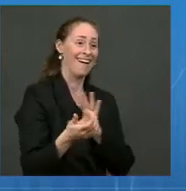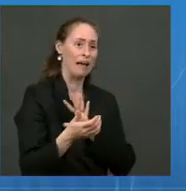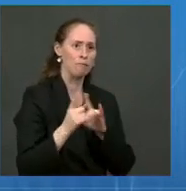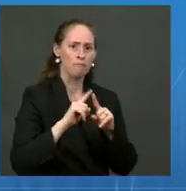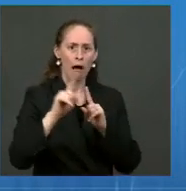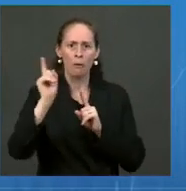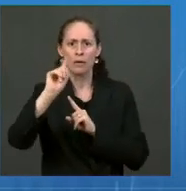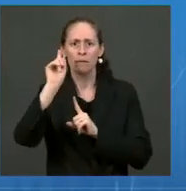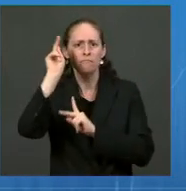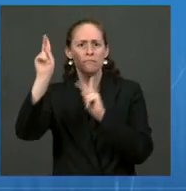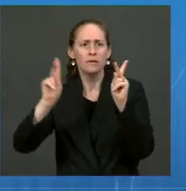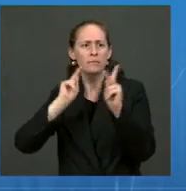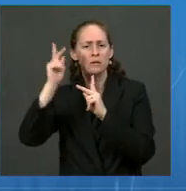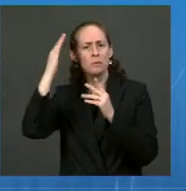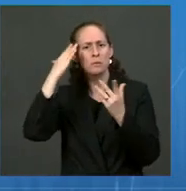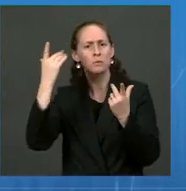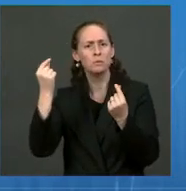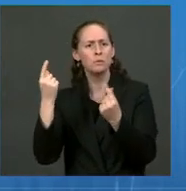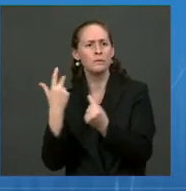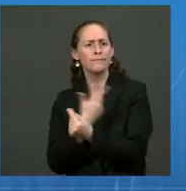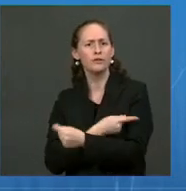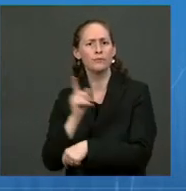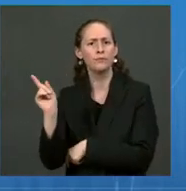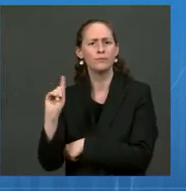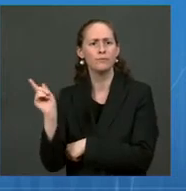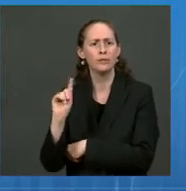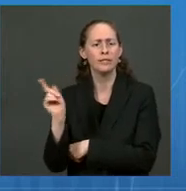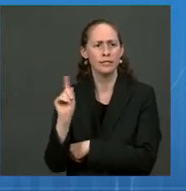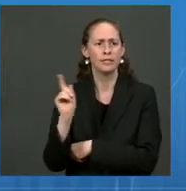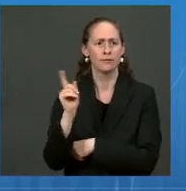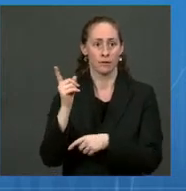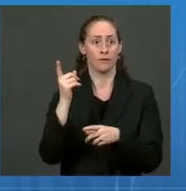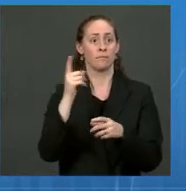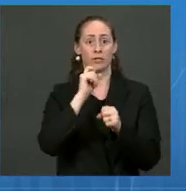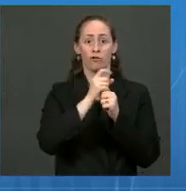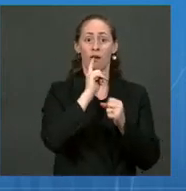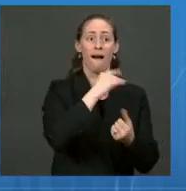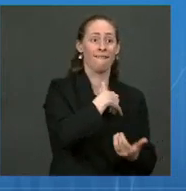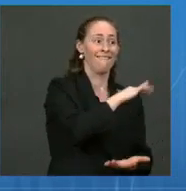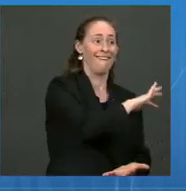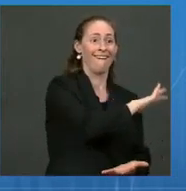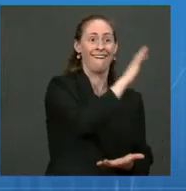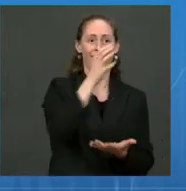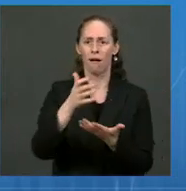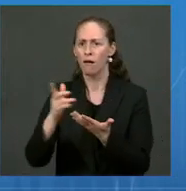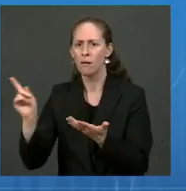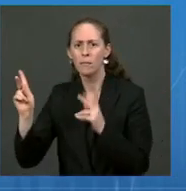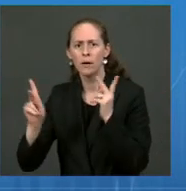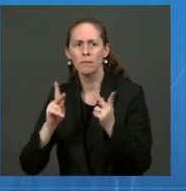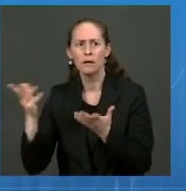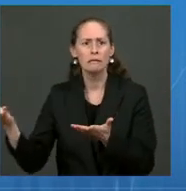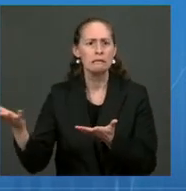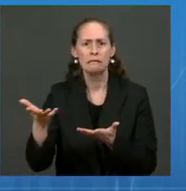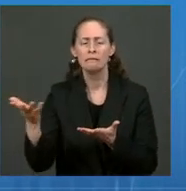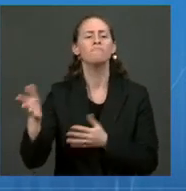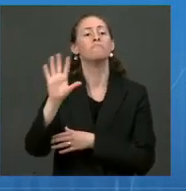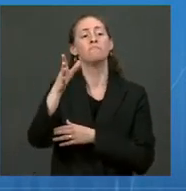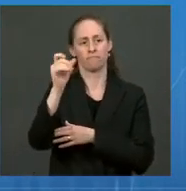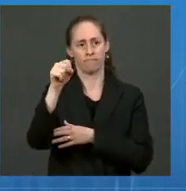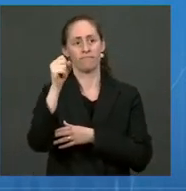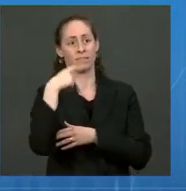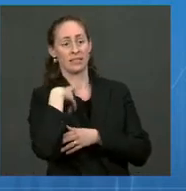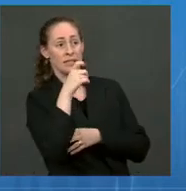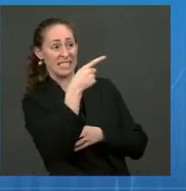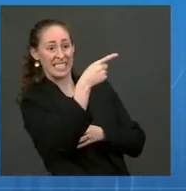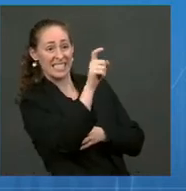when we came into office, when there was vaccine supply ramping up, but shots weren't getting into arms, that we are helping countries that need it